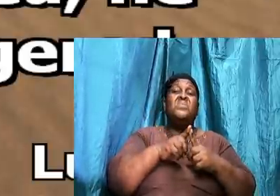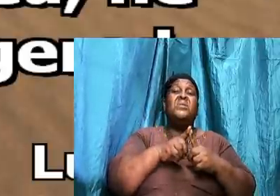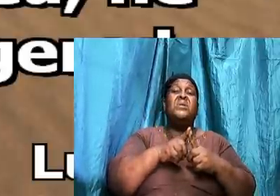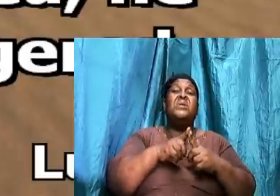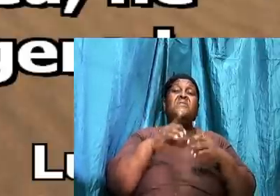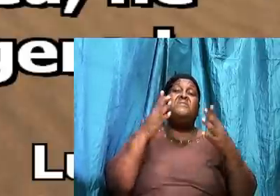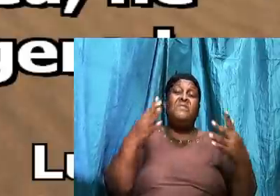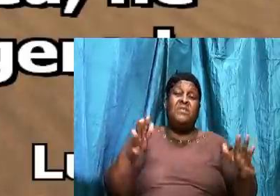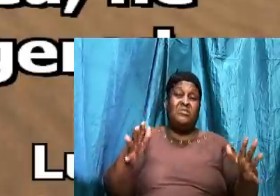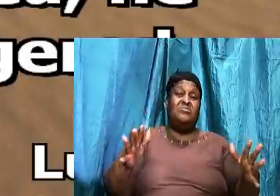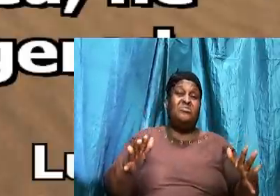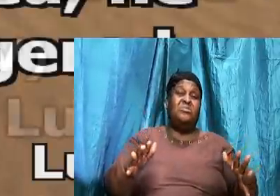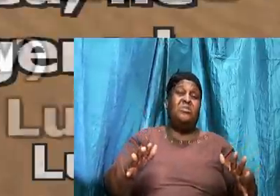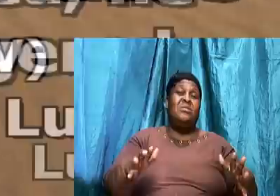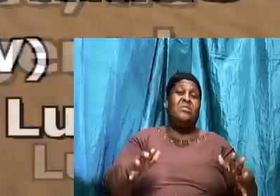hungered.